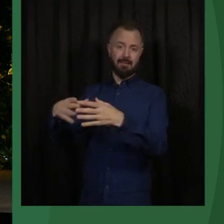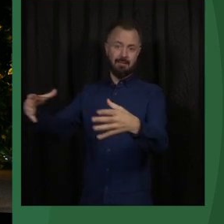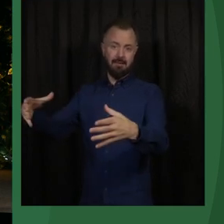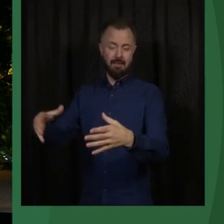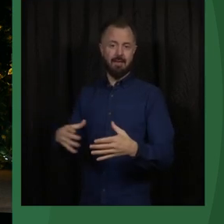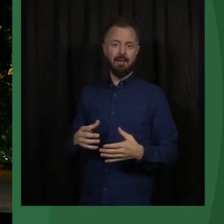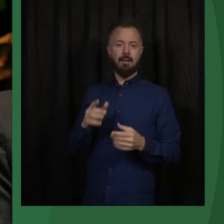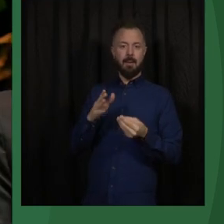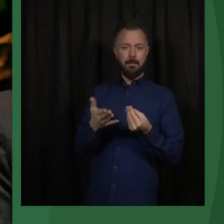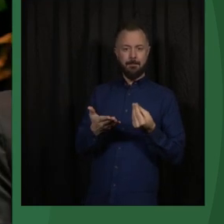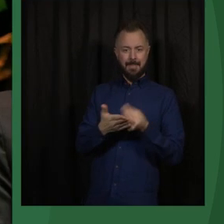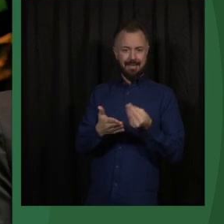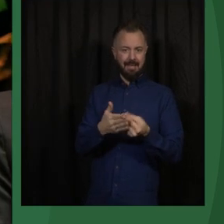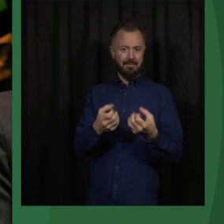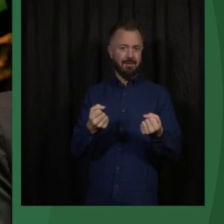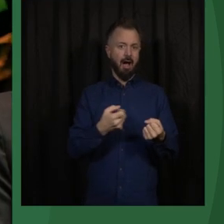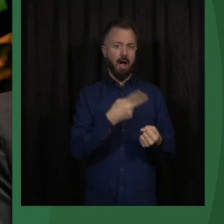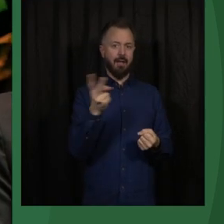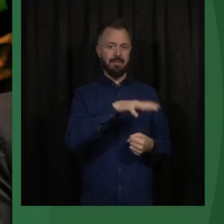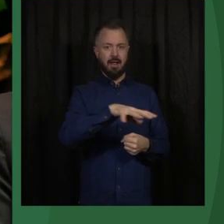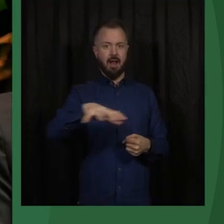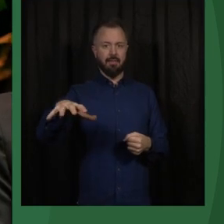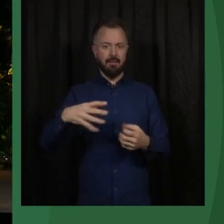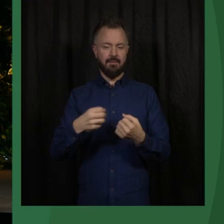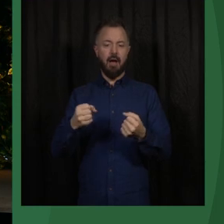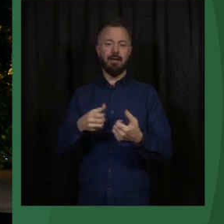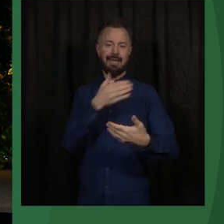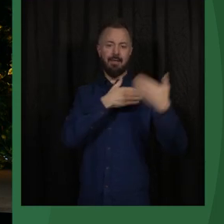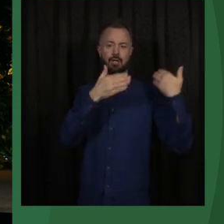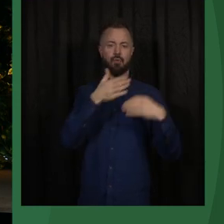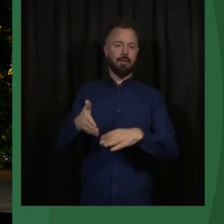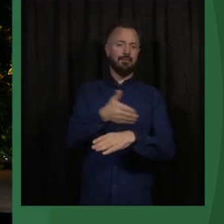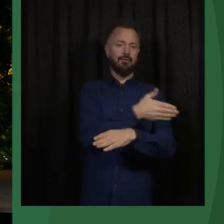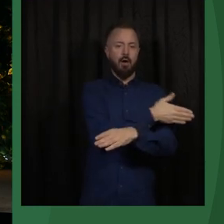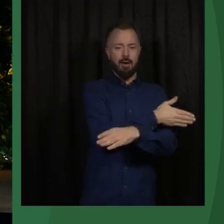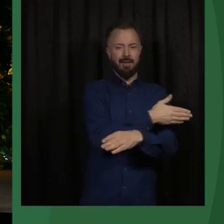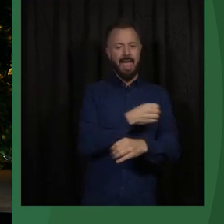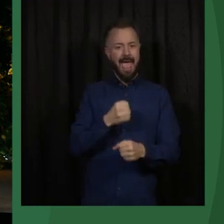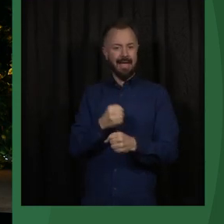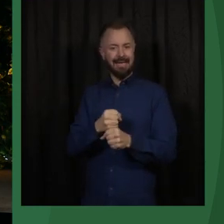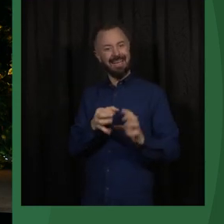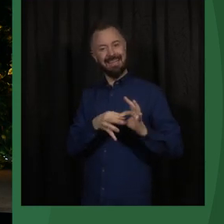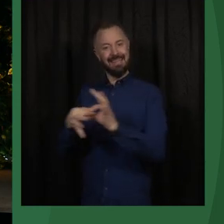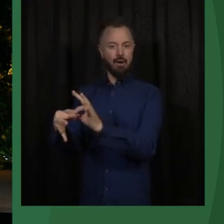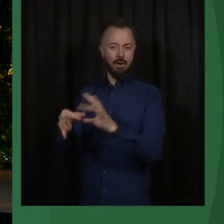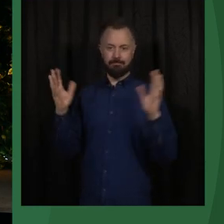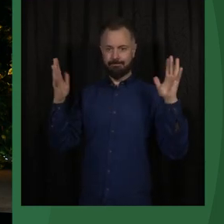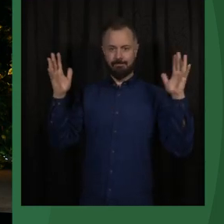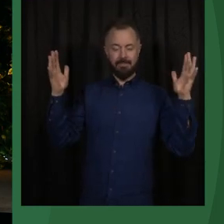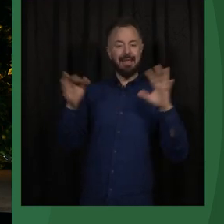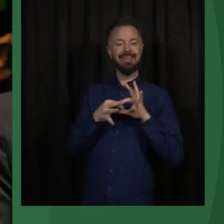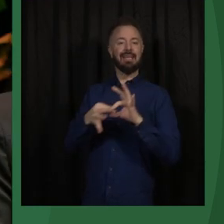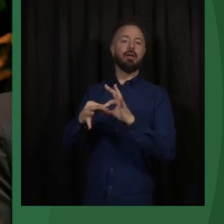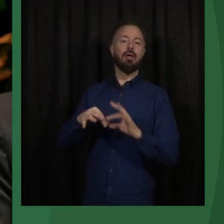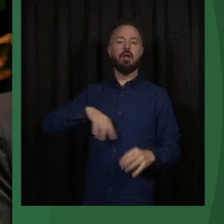was taken from a lot of other countries, you know, in the past generations. It belongs, it belongs to all of us. And